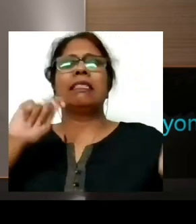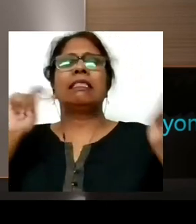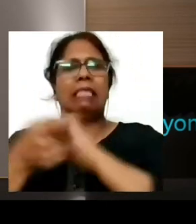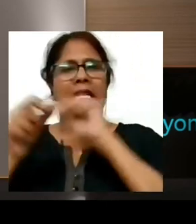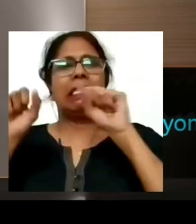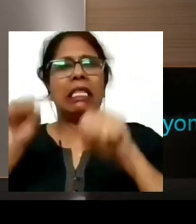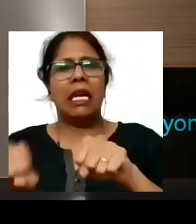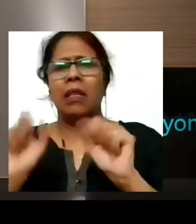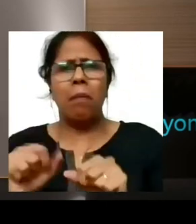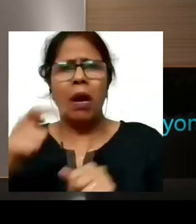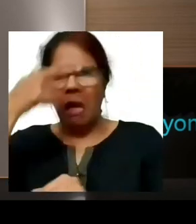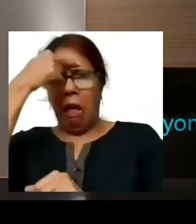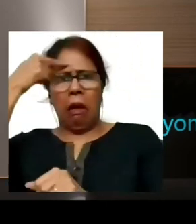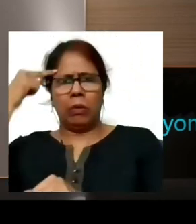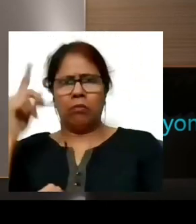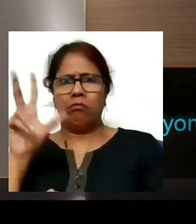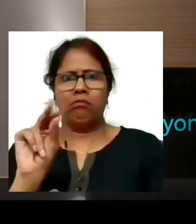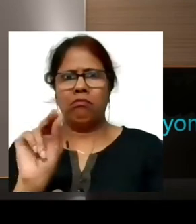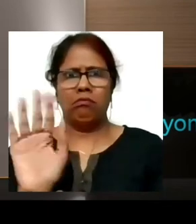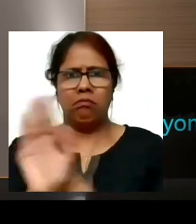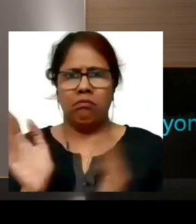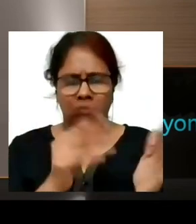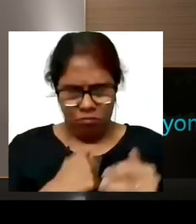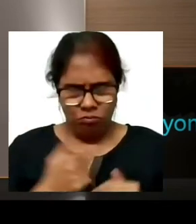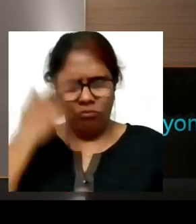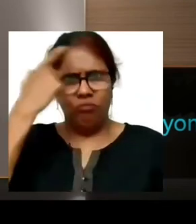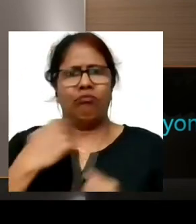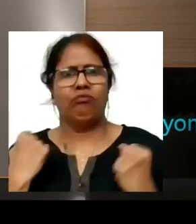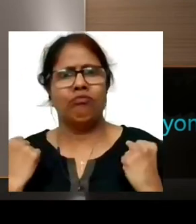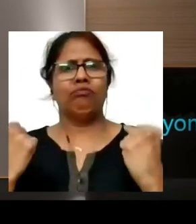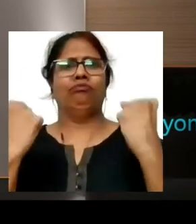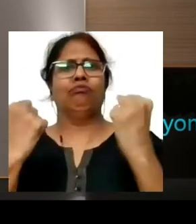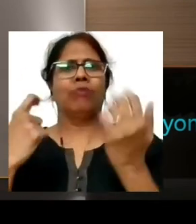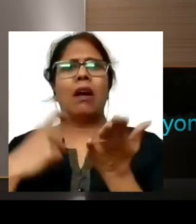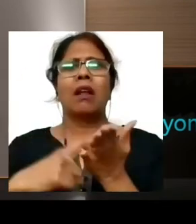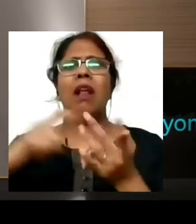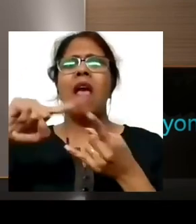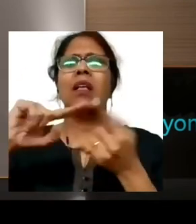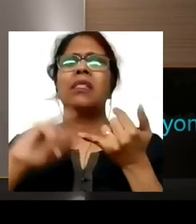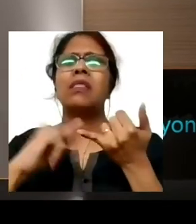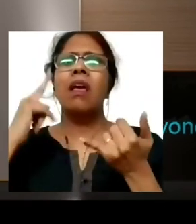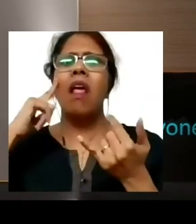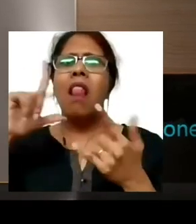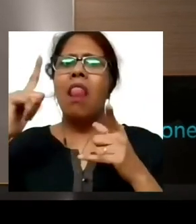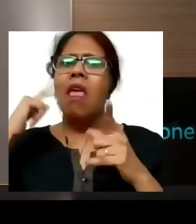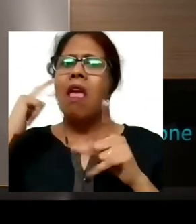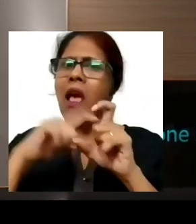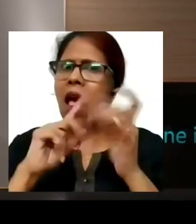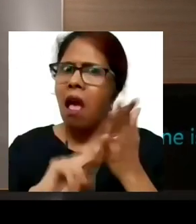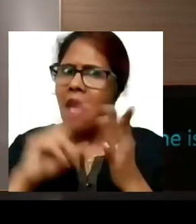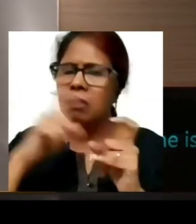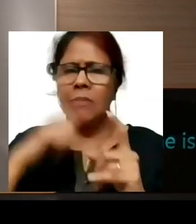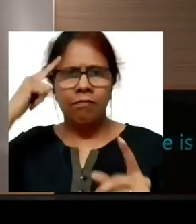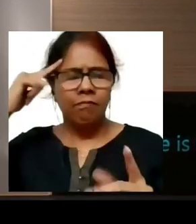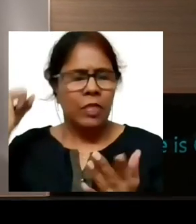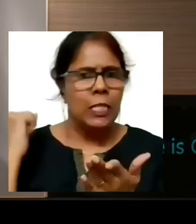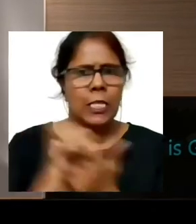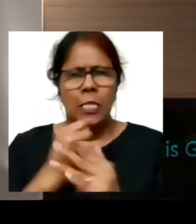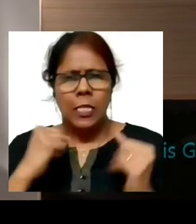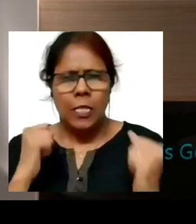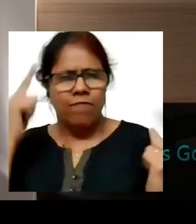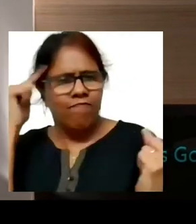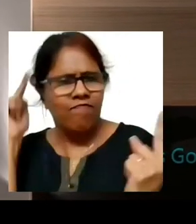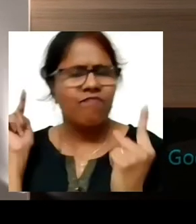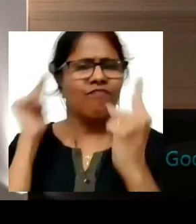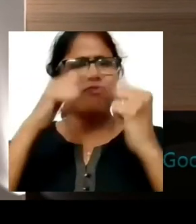but because of resilience, or perseverance, or hard work, that actually changed the definition of my journey.